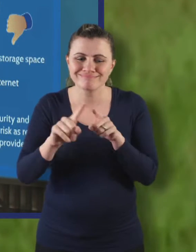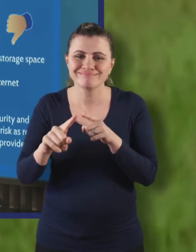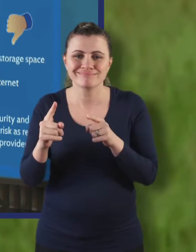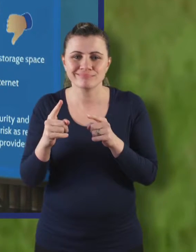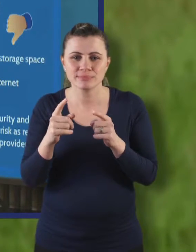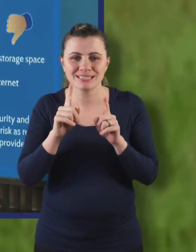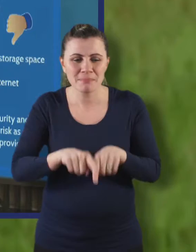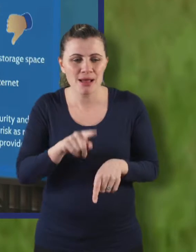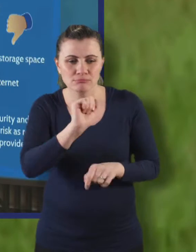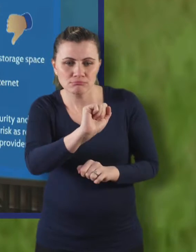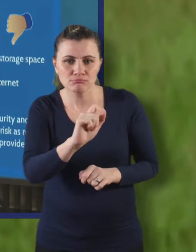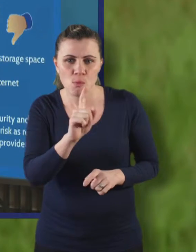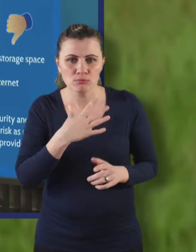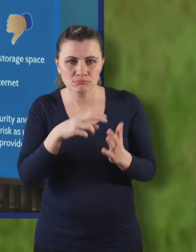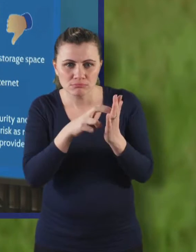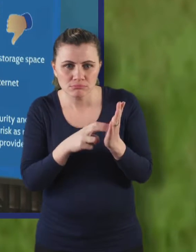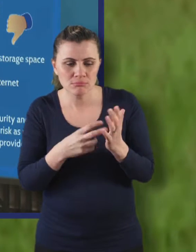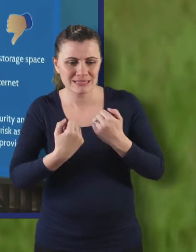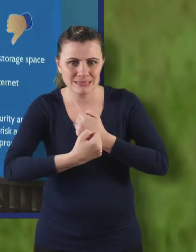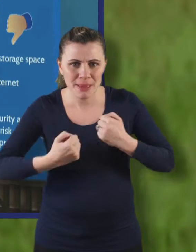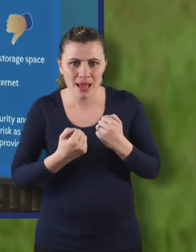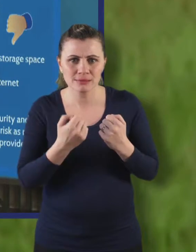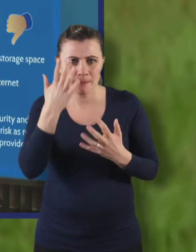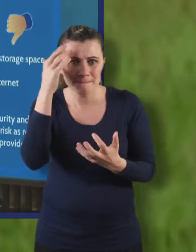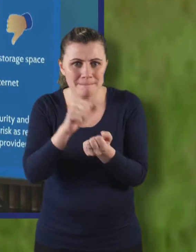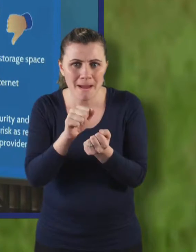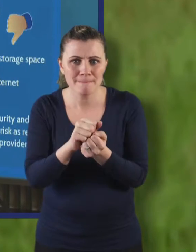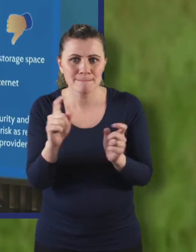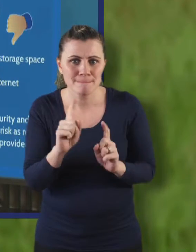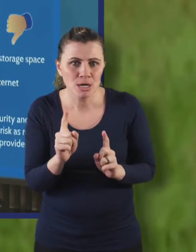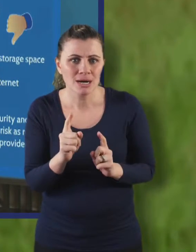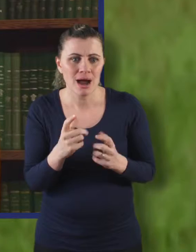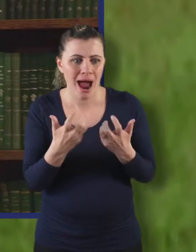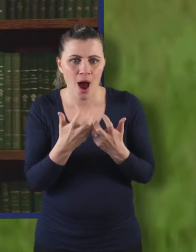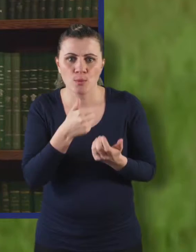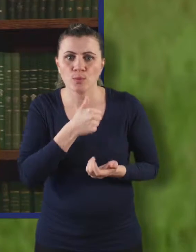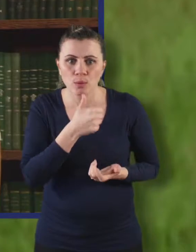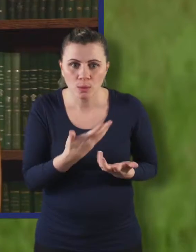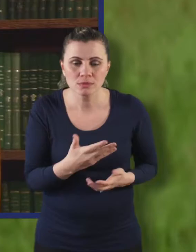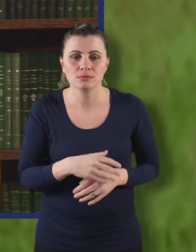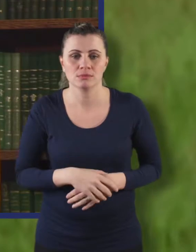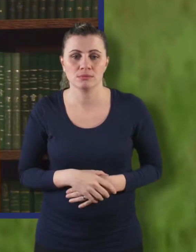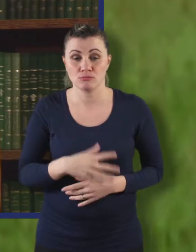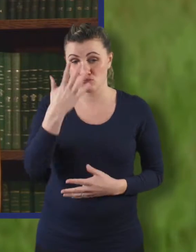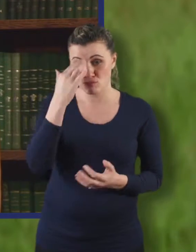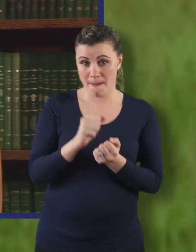may need to think about purchasing additional storage space because you'll only get a limited amount of storage free. Remember to keep all your versions of digital